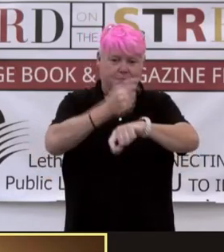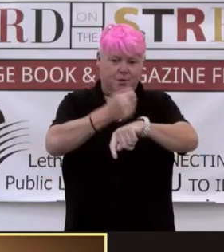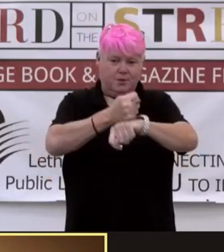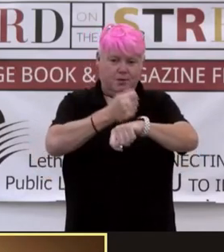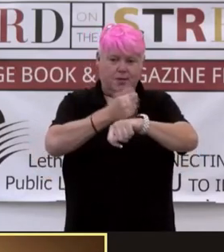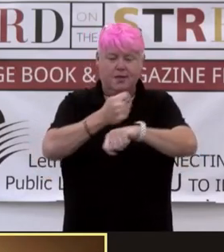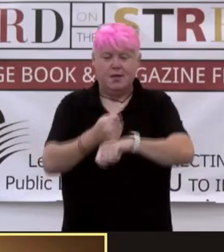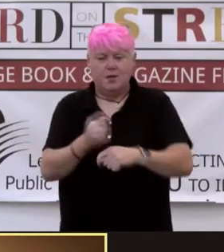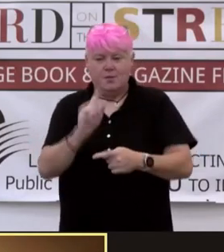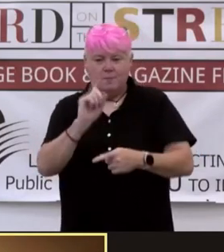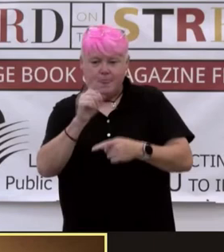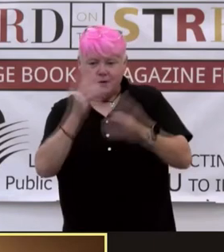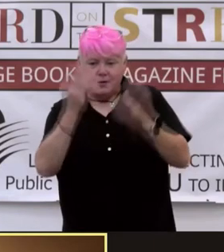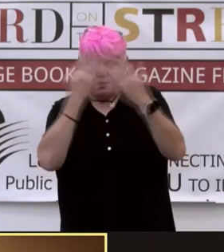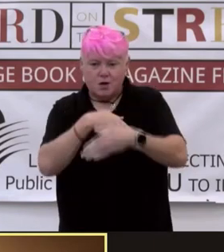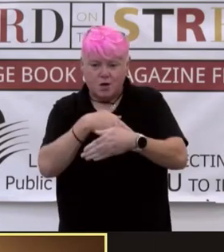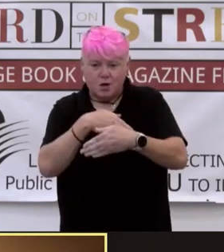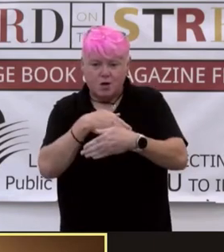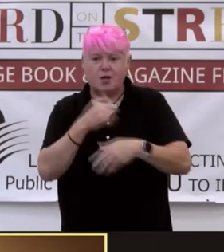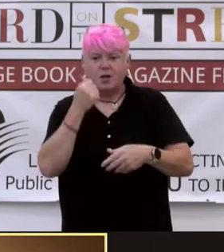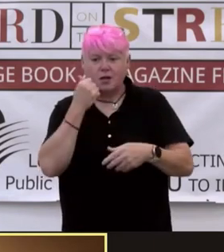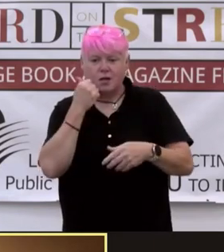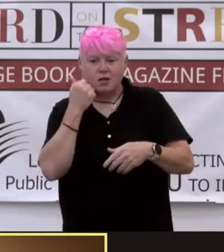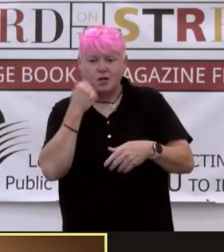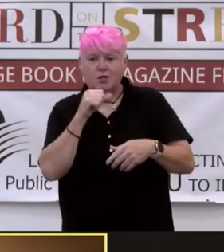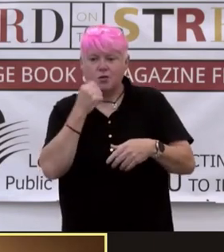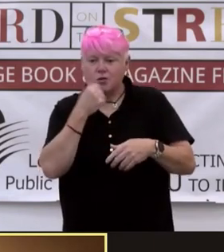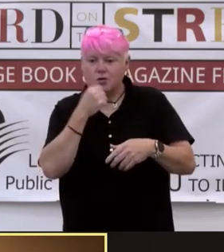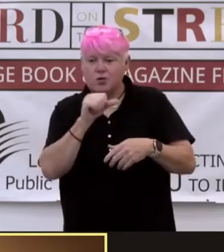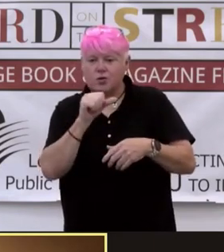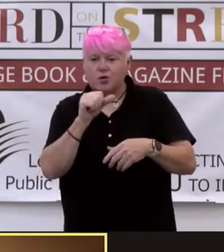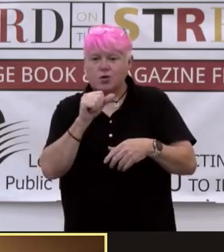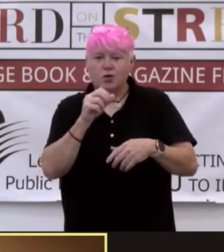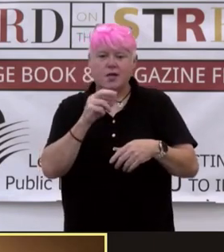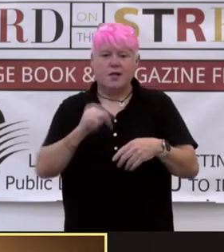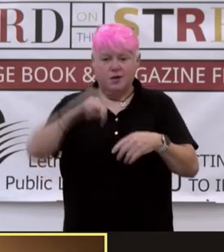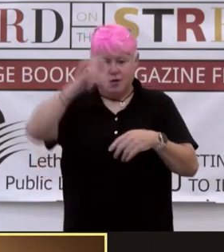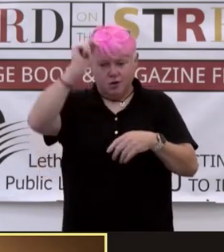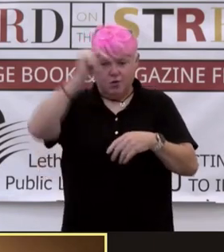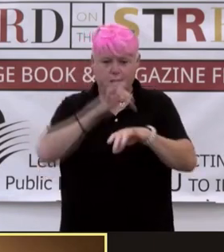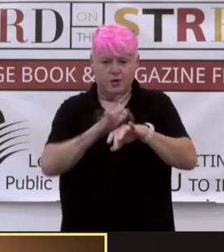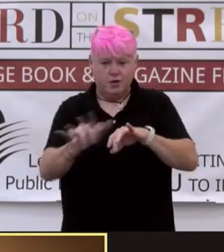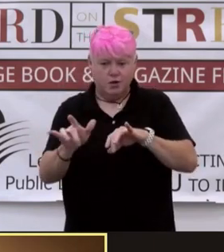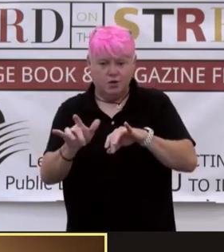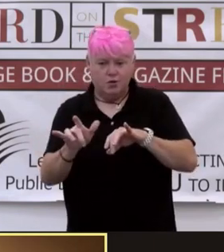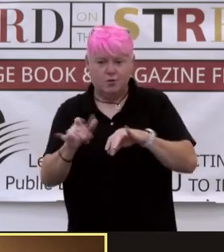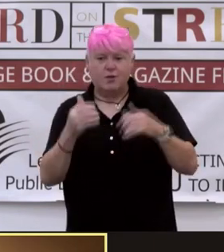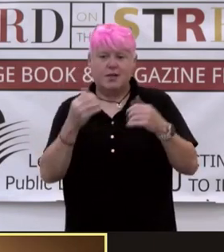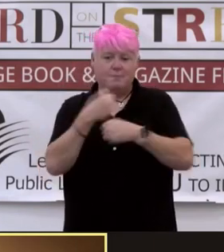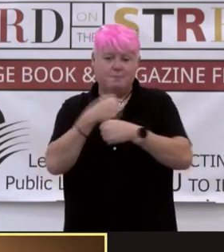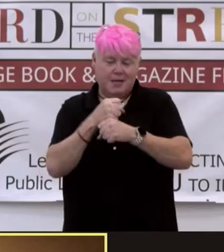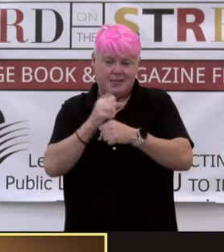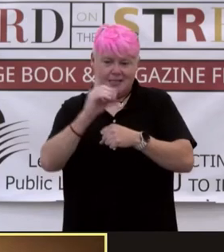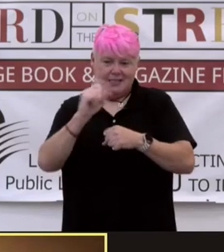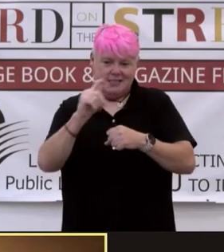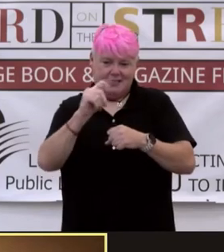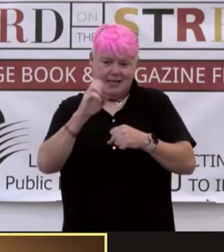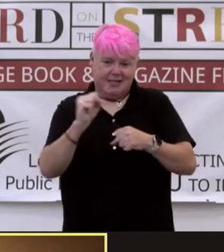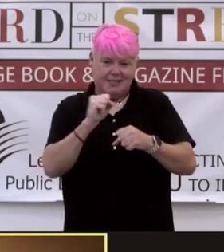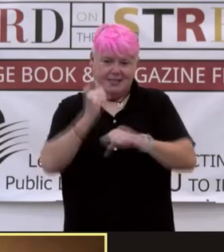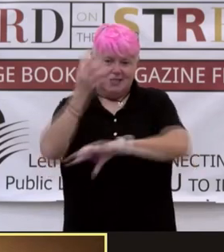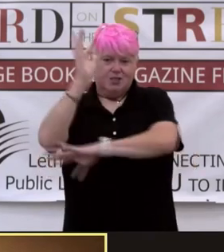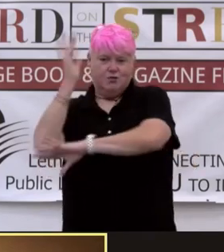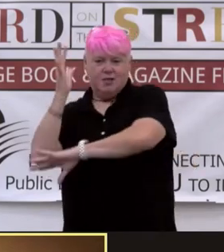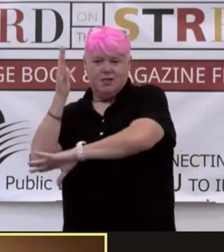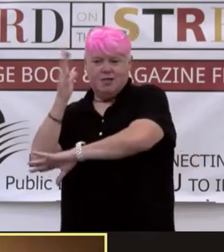dark. A grove of date palms in northern Noor that yield the sweetest mud jewel dates. They eat sugarcane and drink